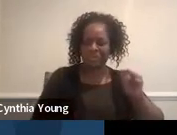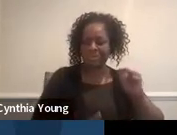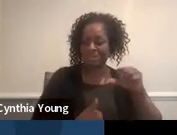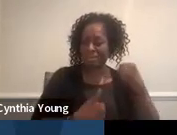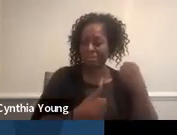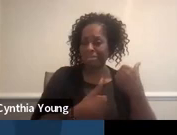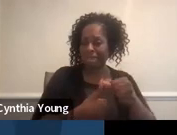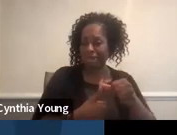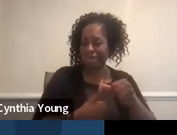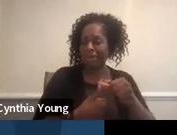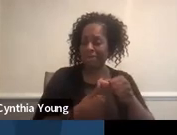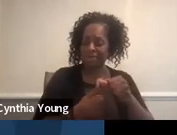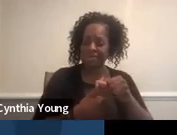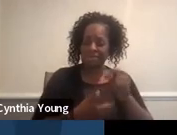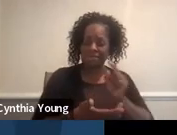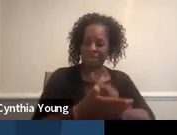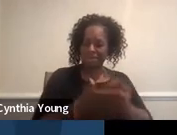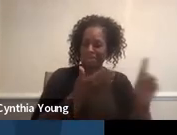come out next week.